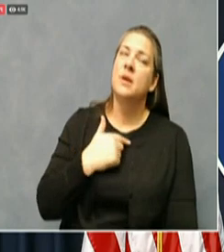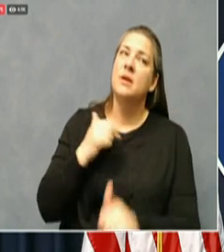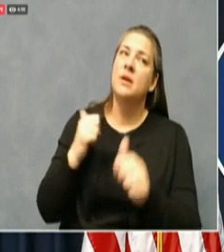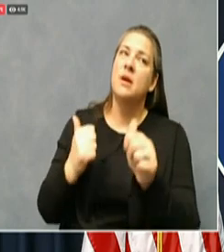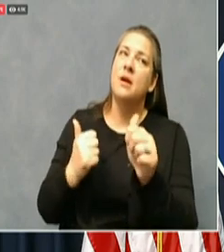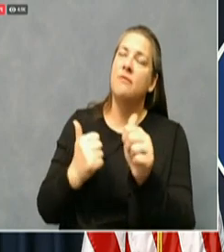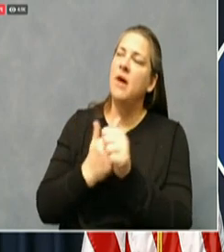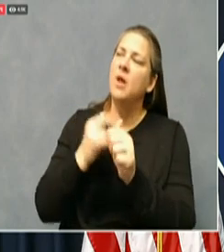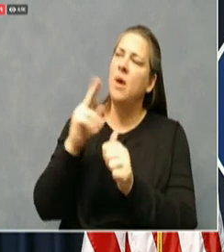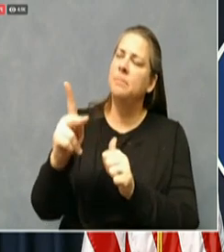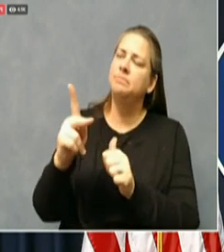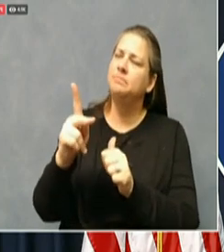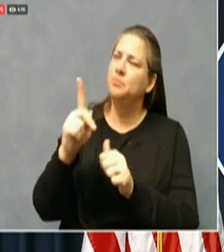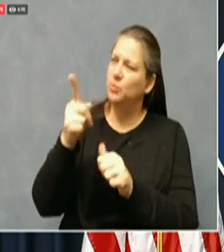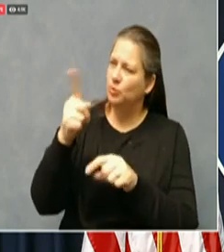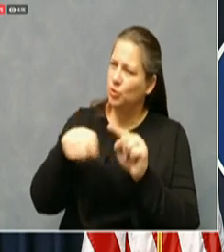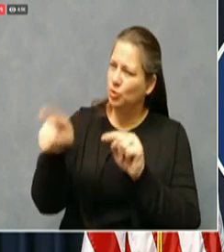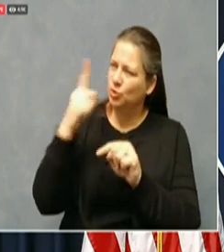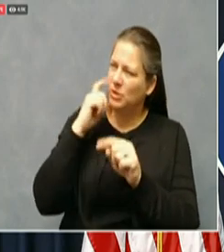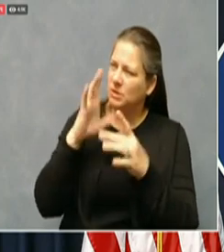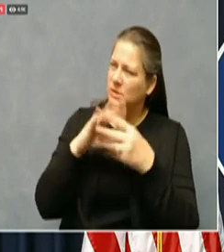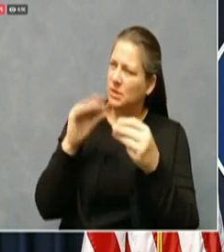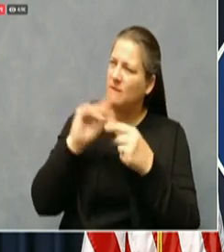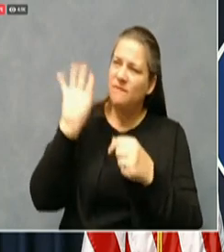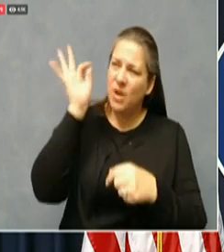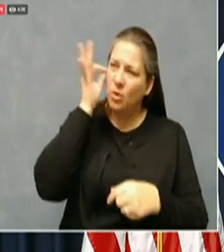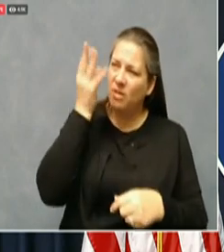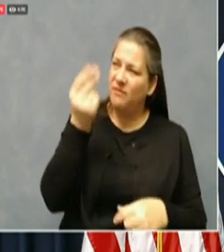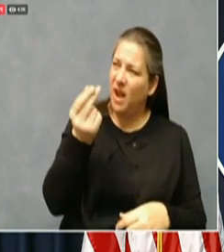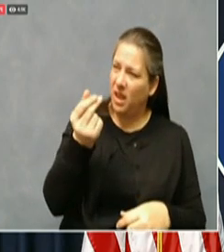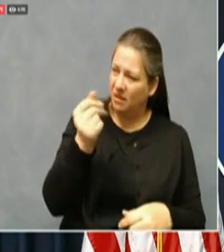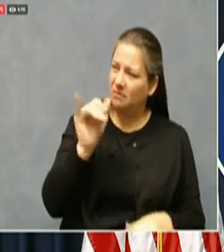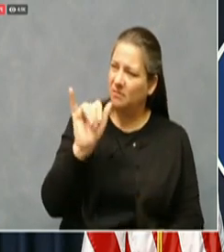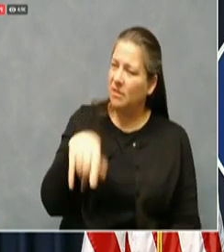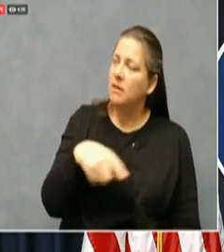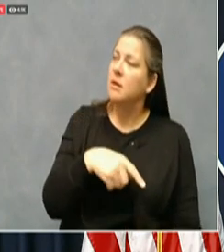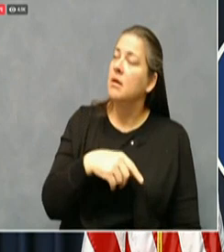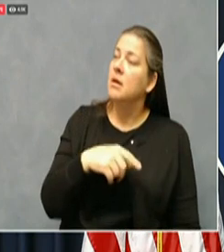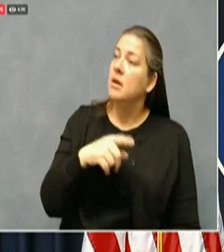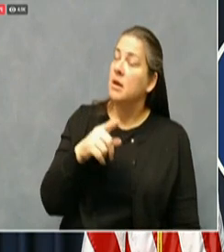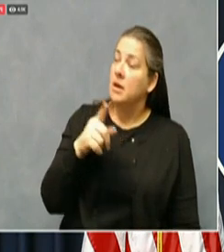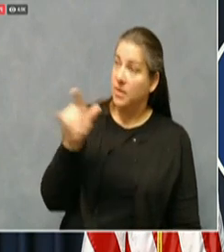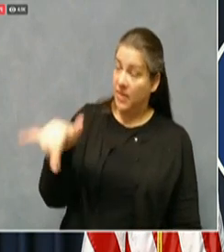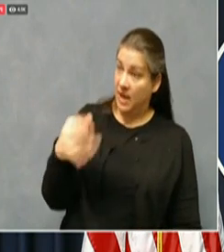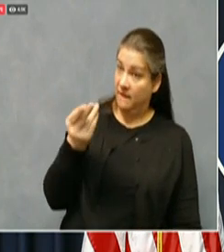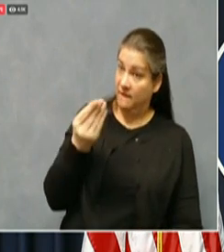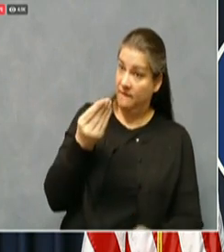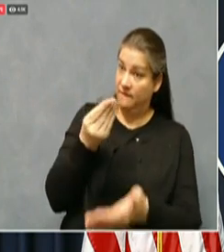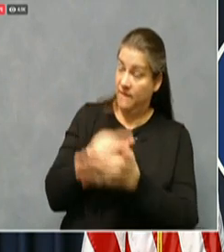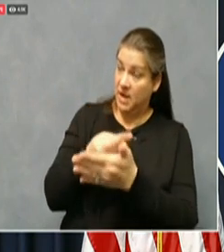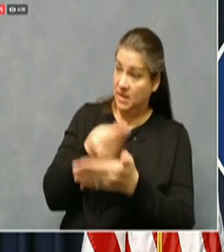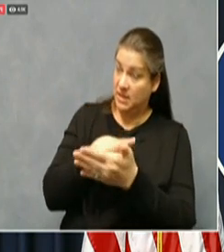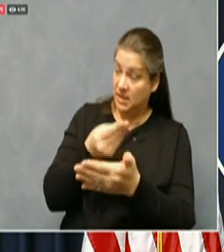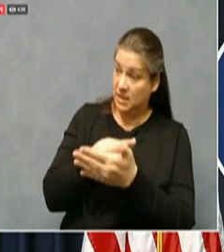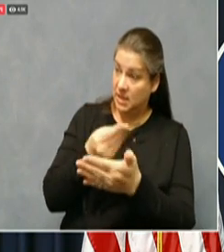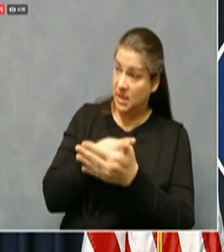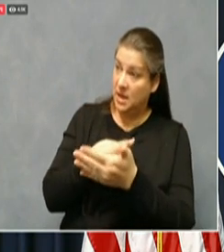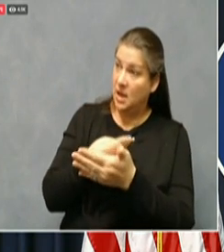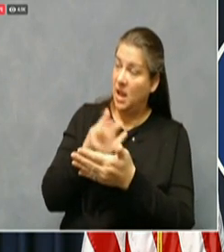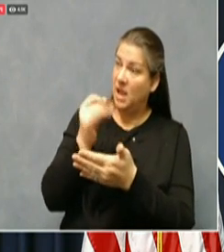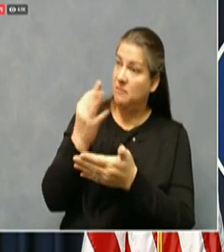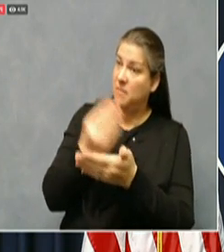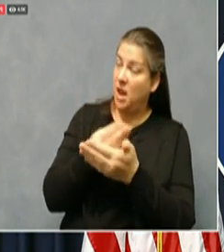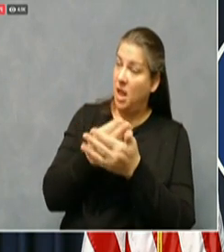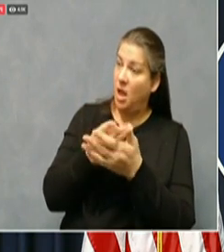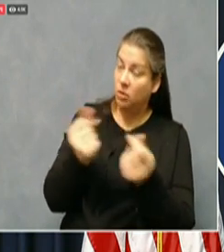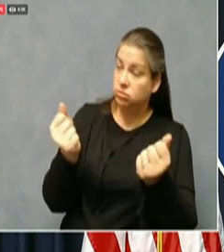the one you just addressed about federal funding with, um, the state funding possibly disappearing for local contact tracers. Can you speak to what kind of